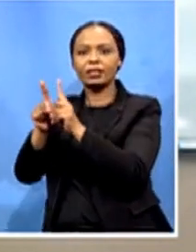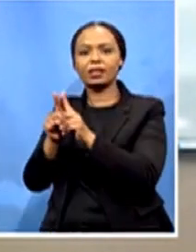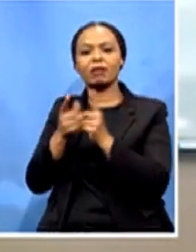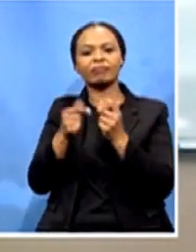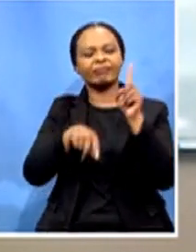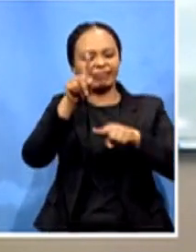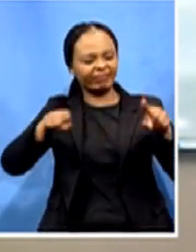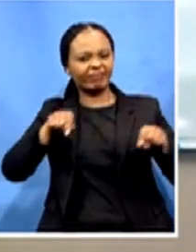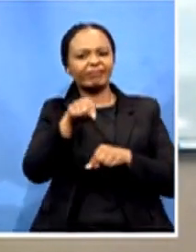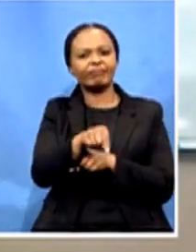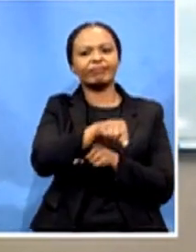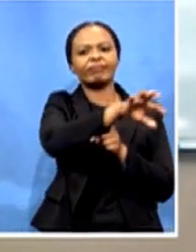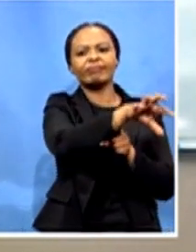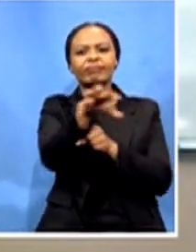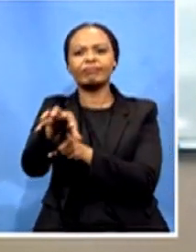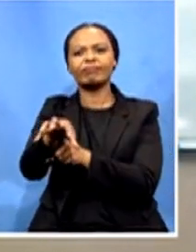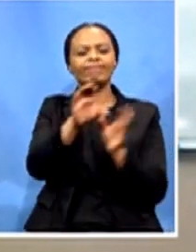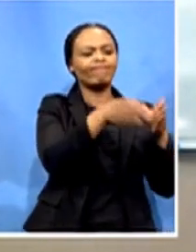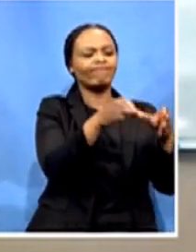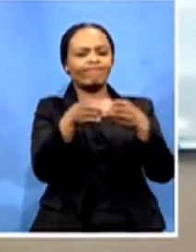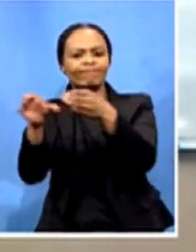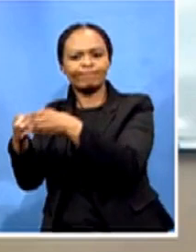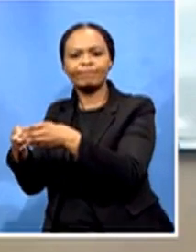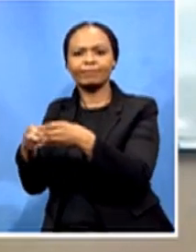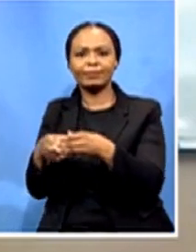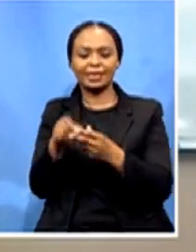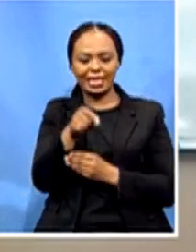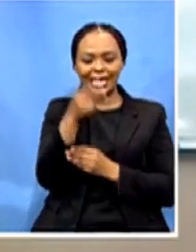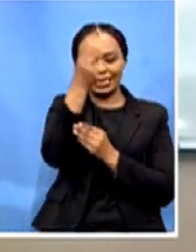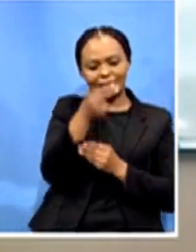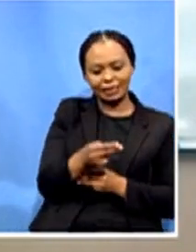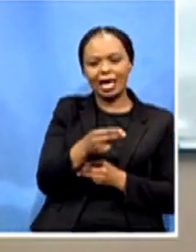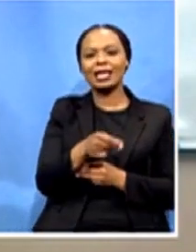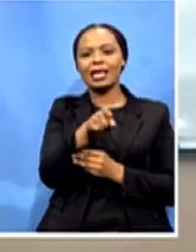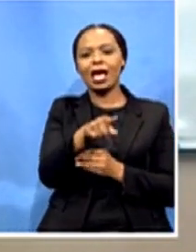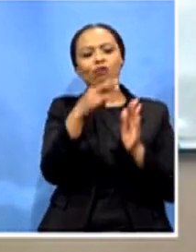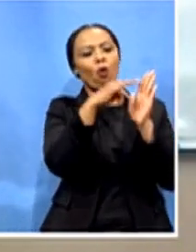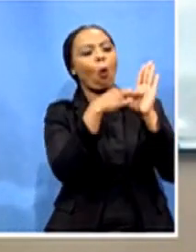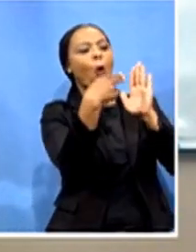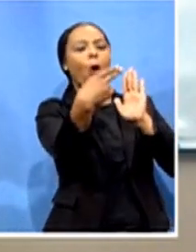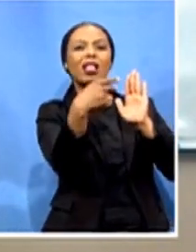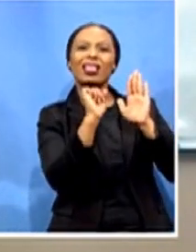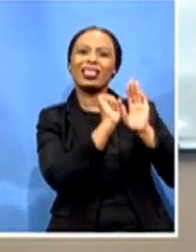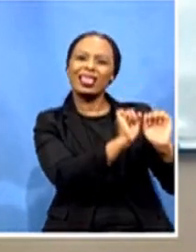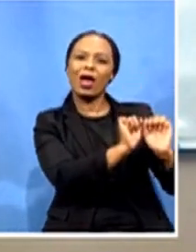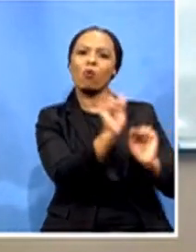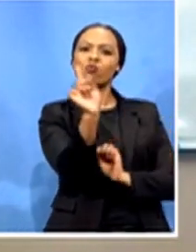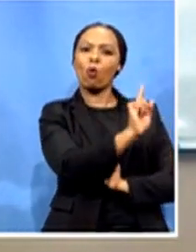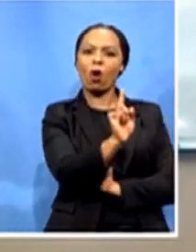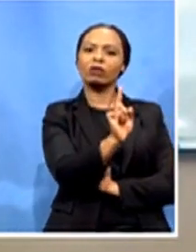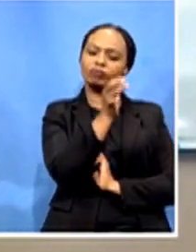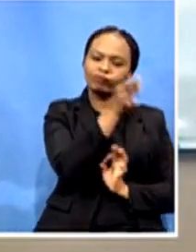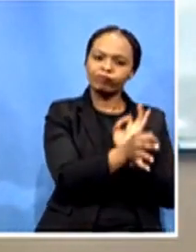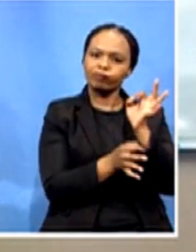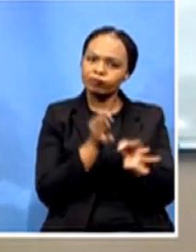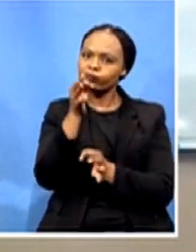are the things that are this is what the design is capable of because uh one of the other things is that the 3d printed material that we use 3d